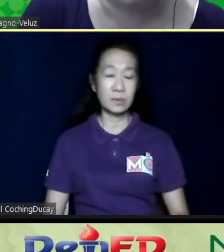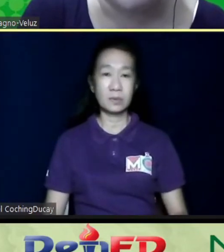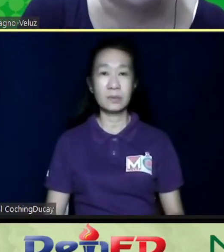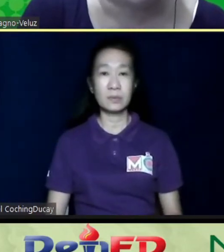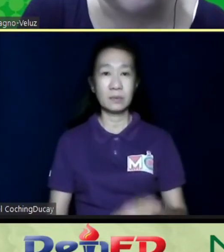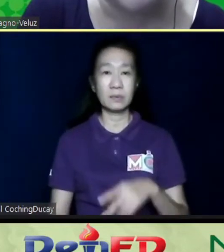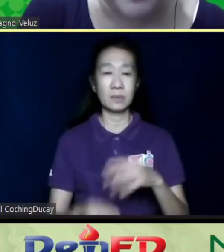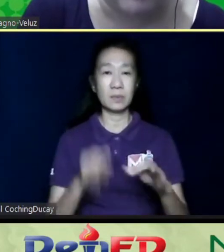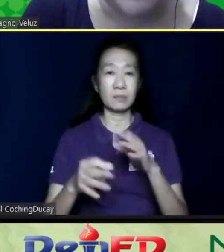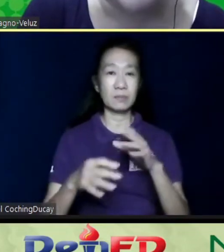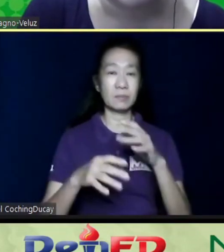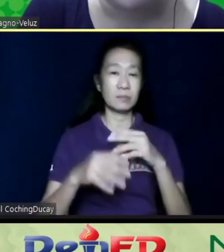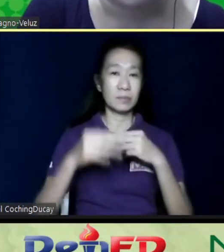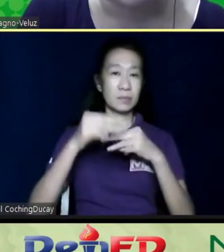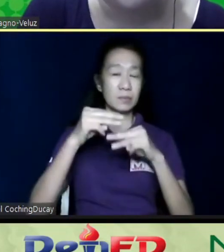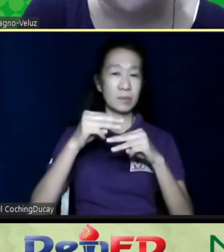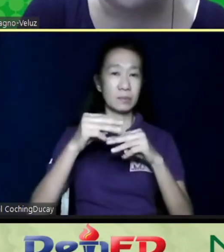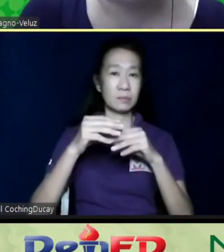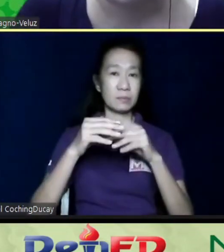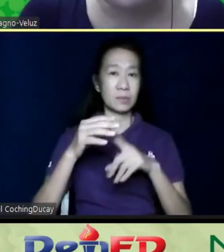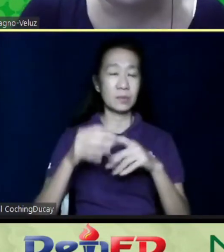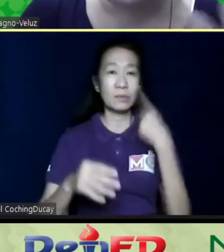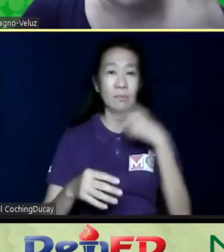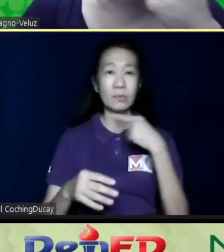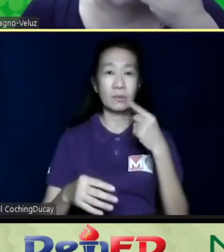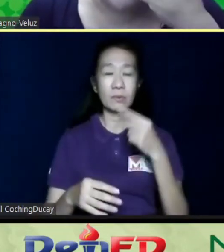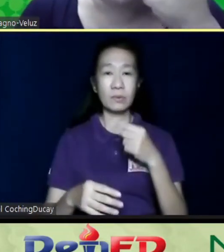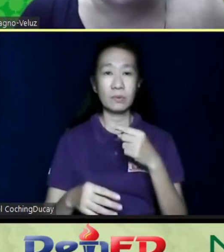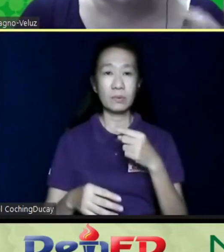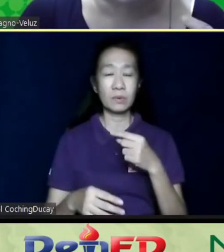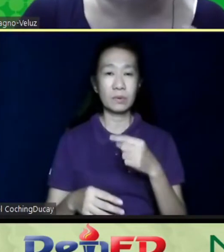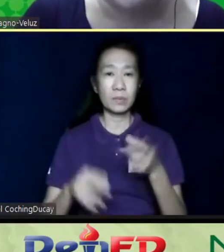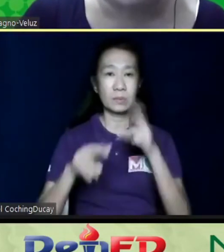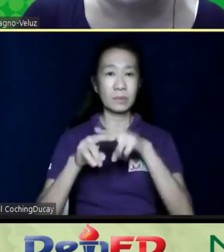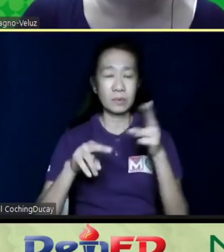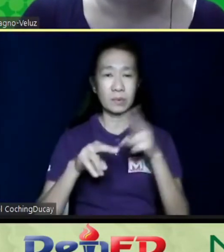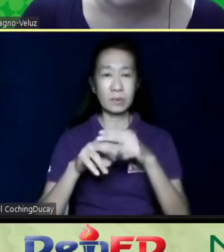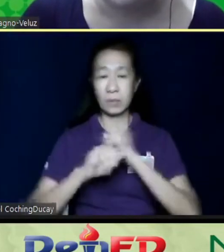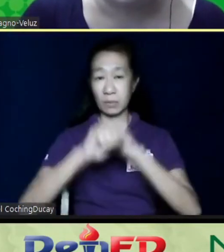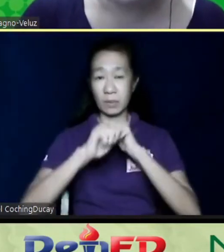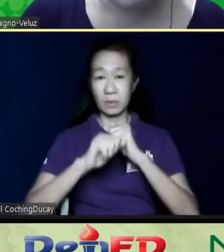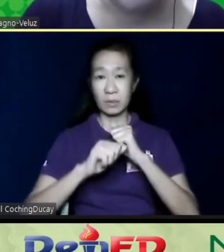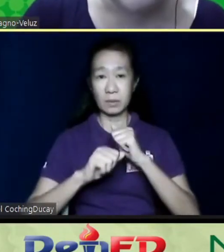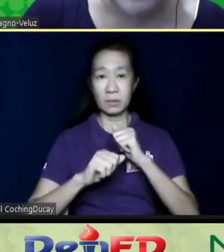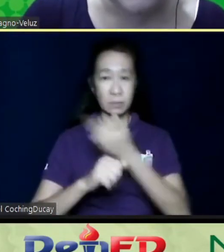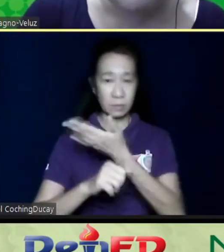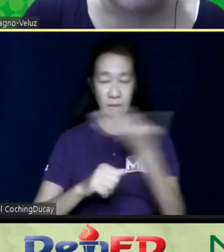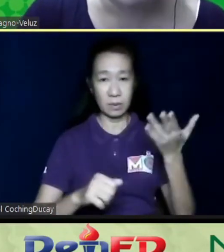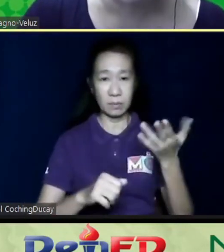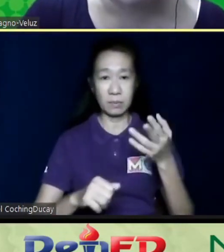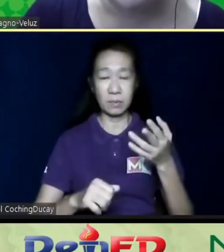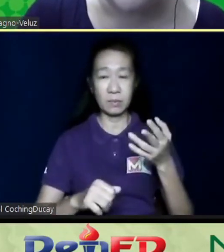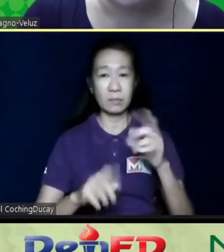minimum wage, we do not allow that. Kasi po, sino po, sino pa po ba ang mag-advocate sa kanila kung hindi tayo? Huwag din natin